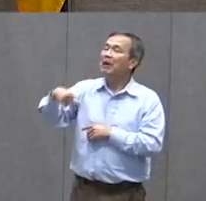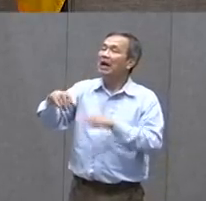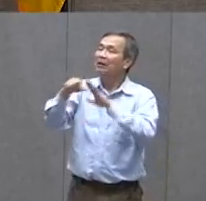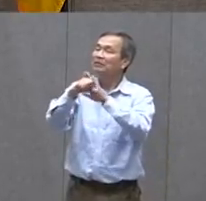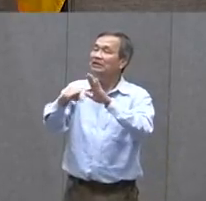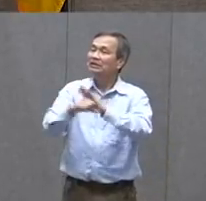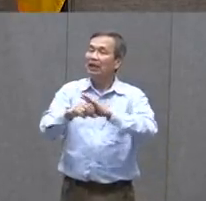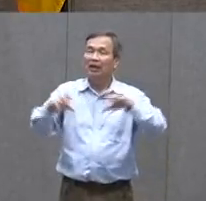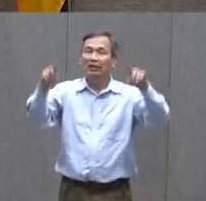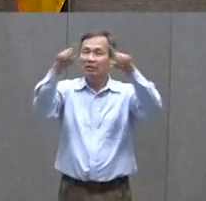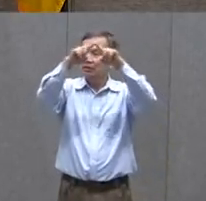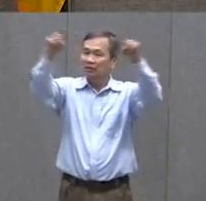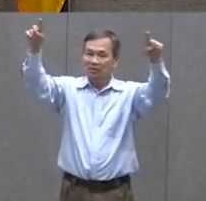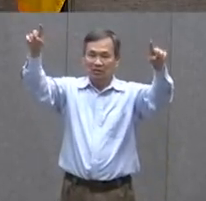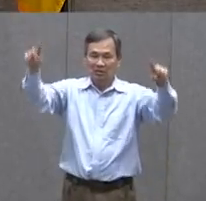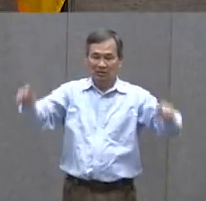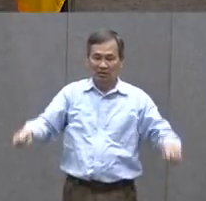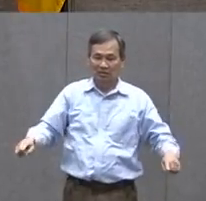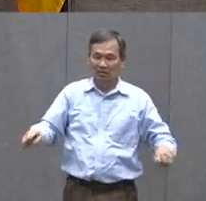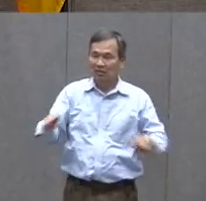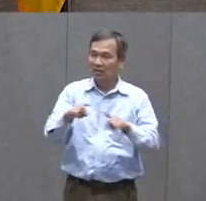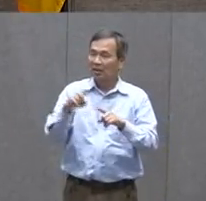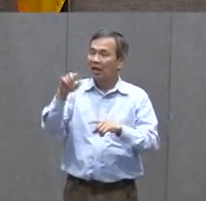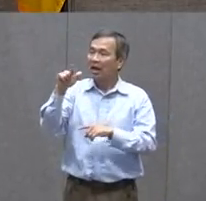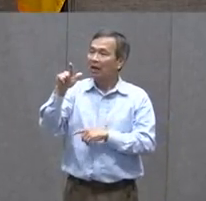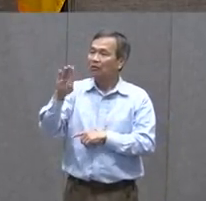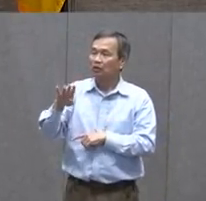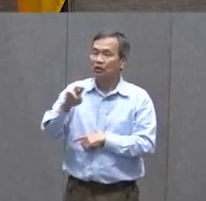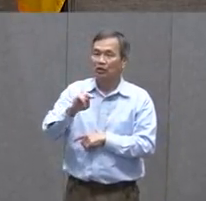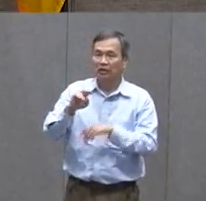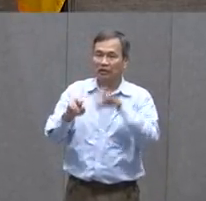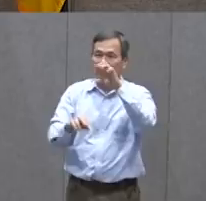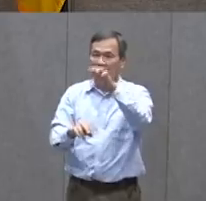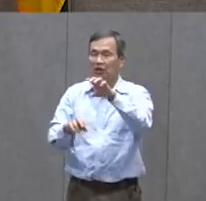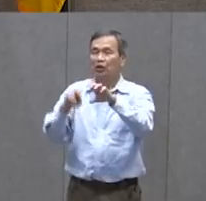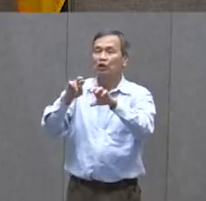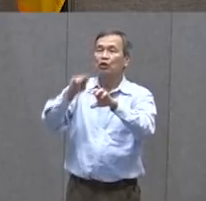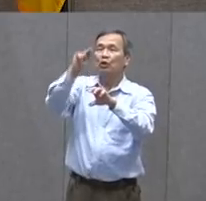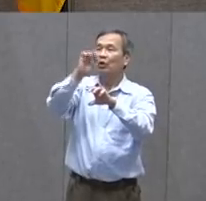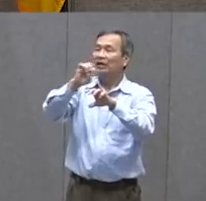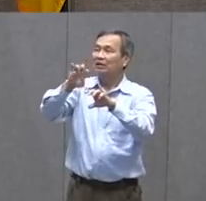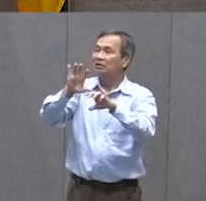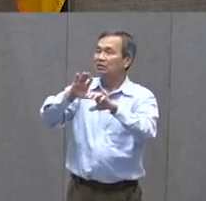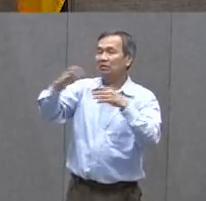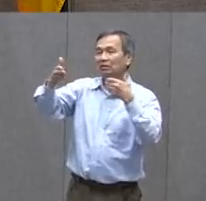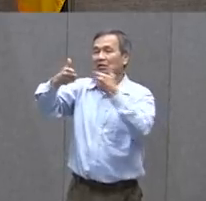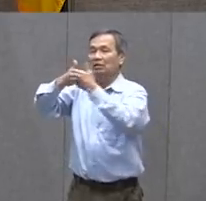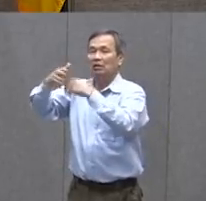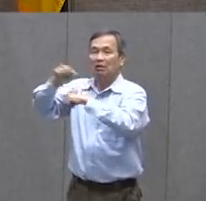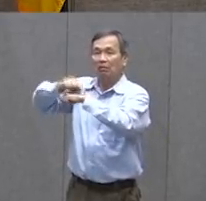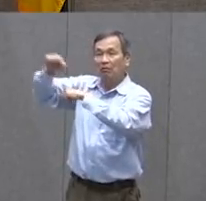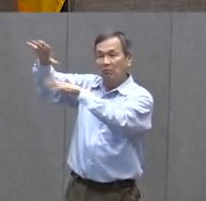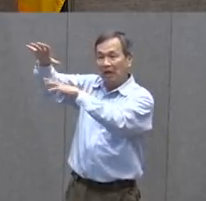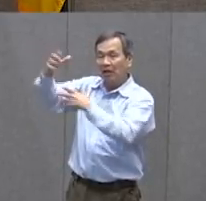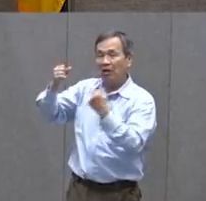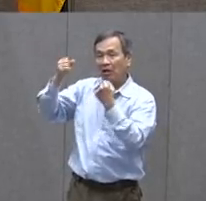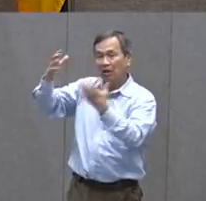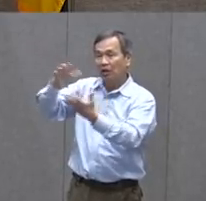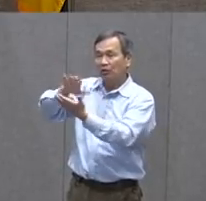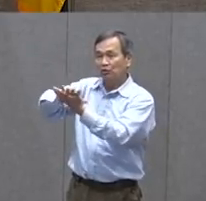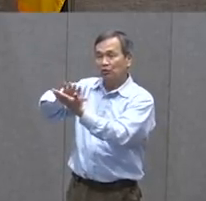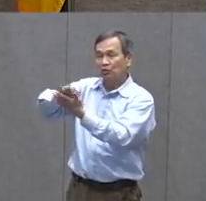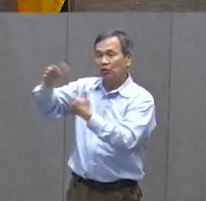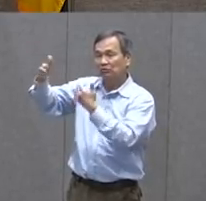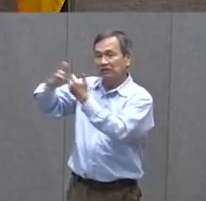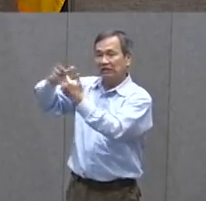and you're looking at Albuquerque, the Northeast Heights part is right up against the mountain, right? So a lot of your schools are right up toward that, the